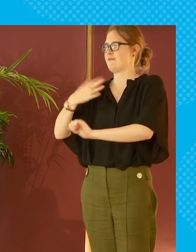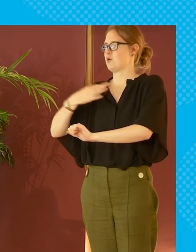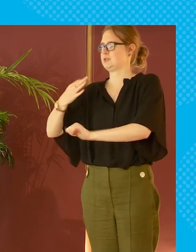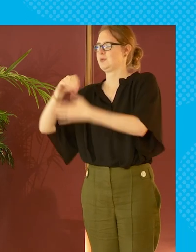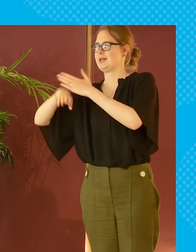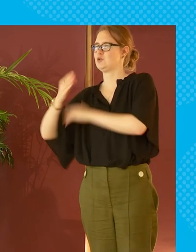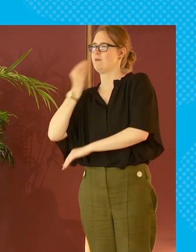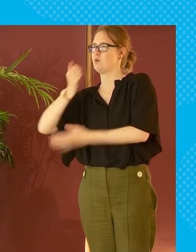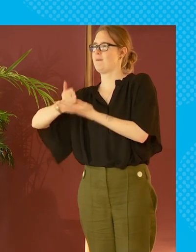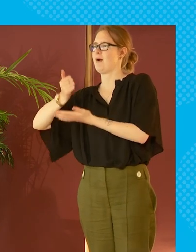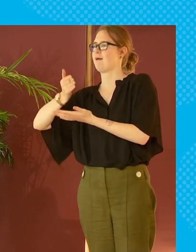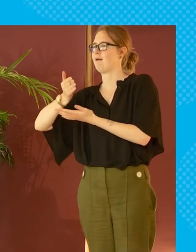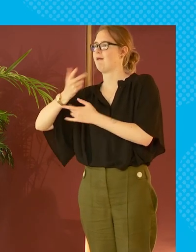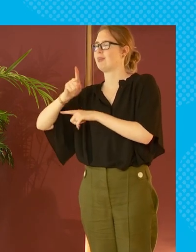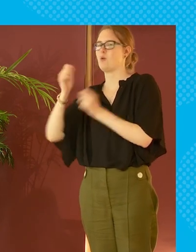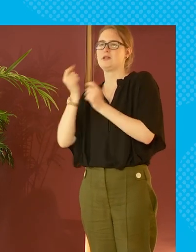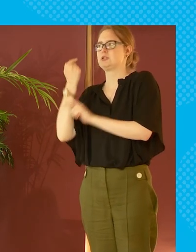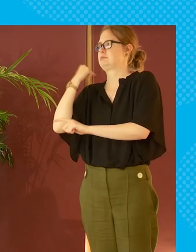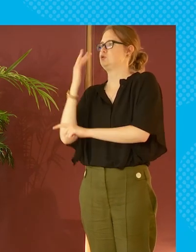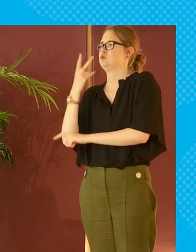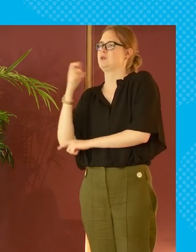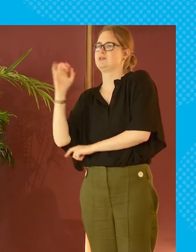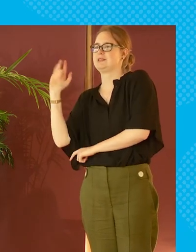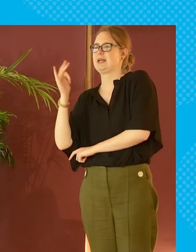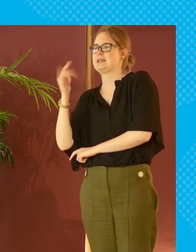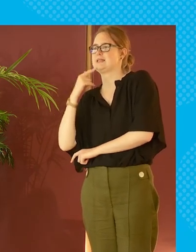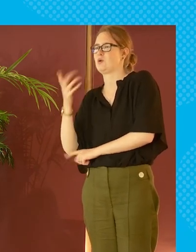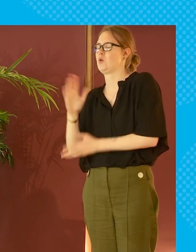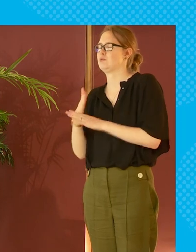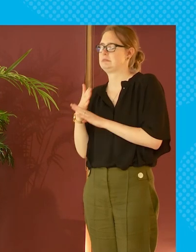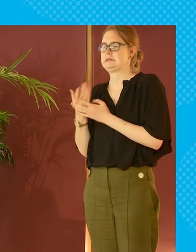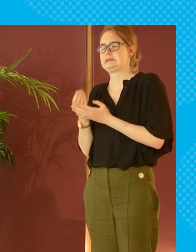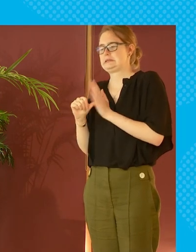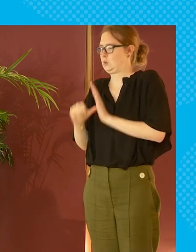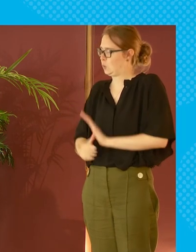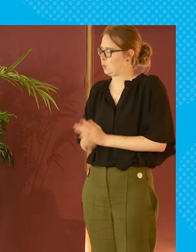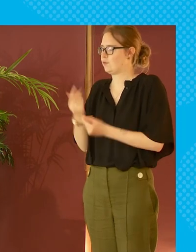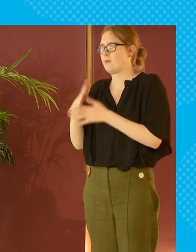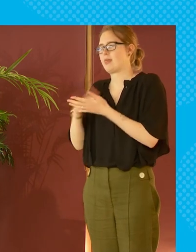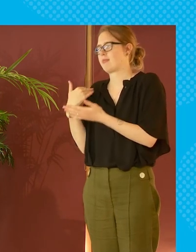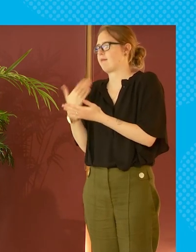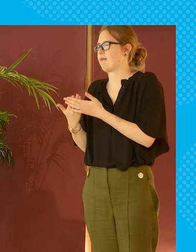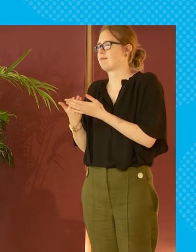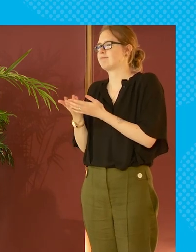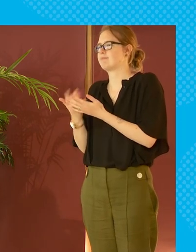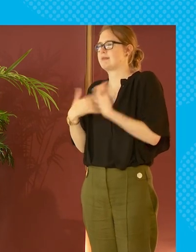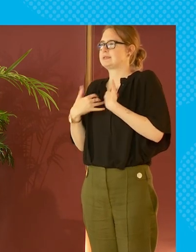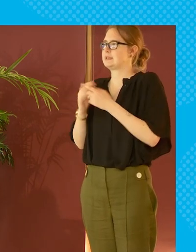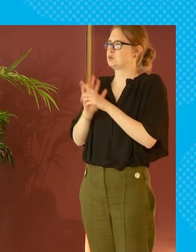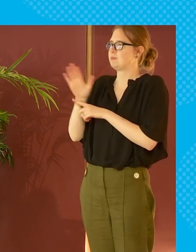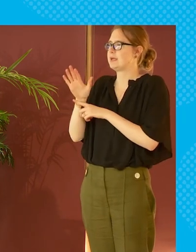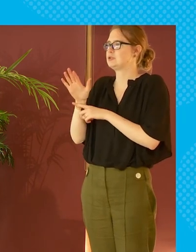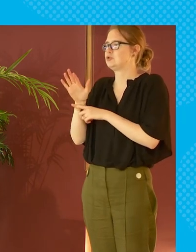walked into a food bank maybe in the the winter of 2010 and thought that's going to be a tough couple of months and then i'll i'll